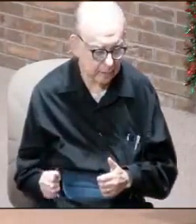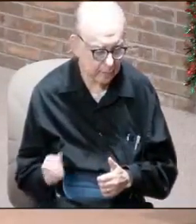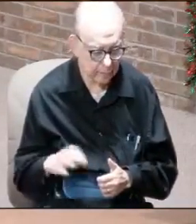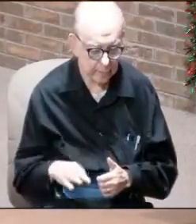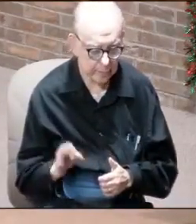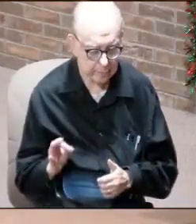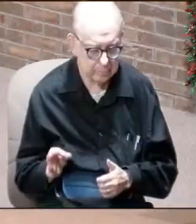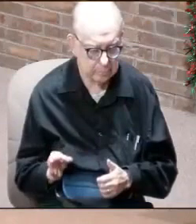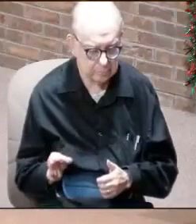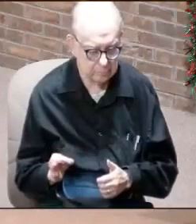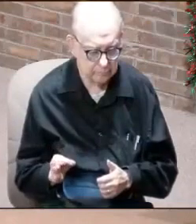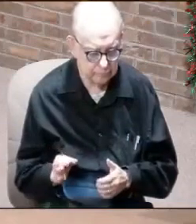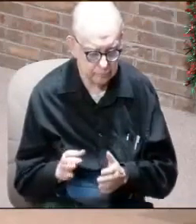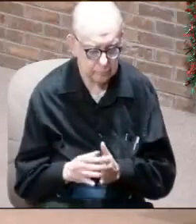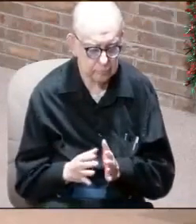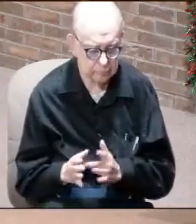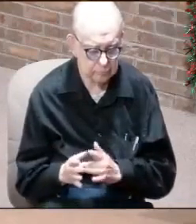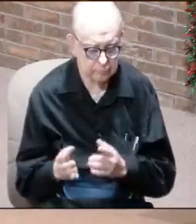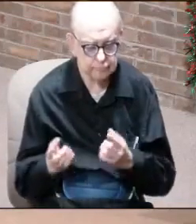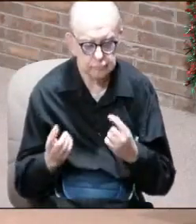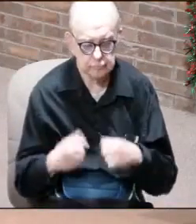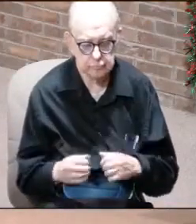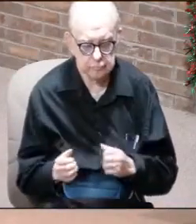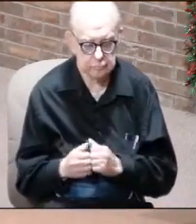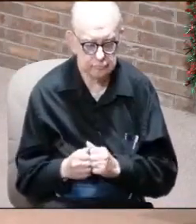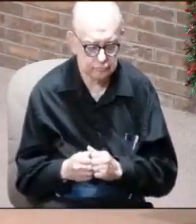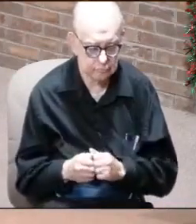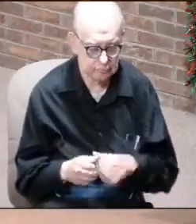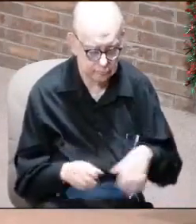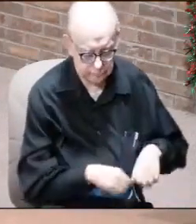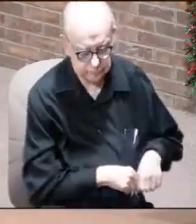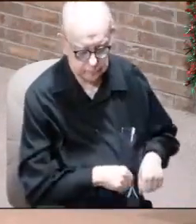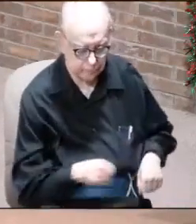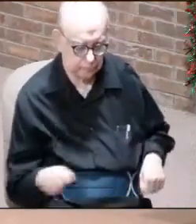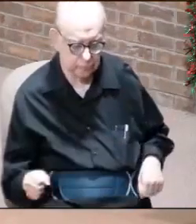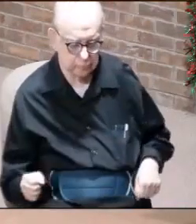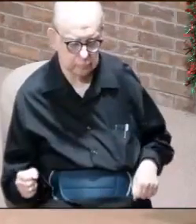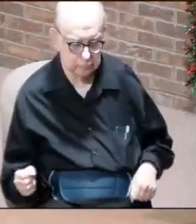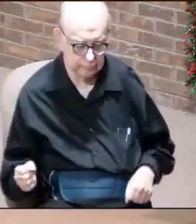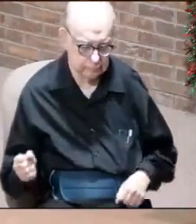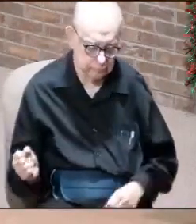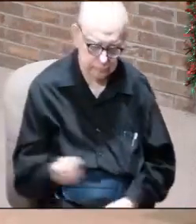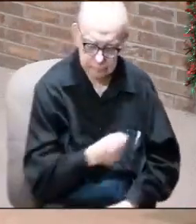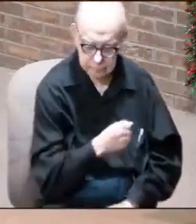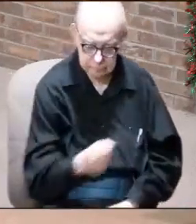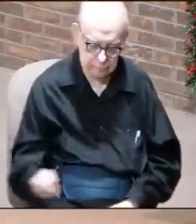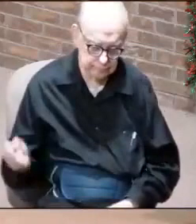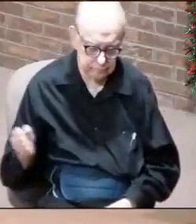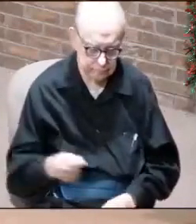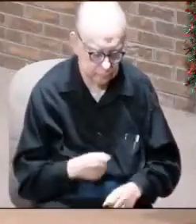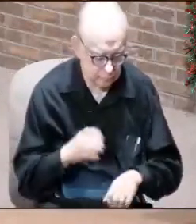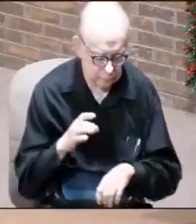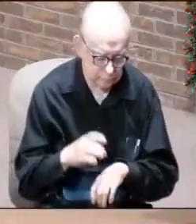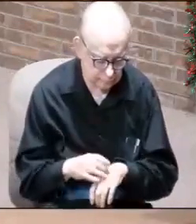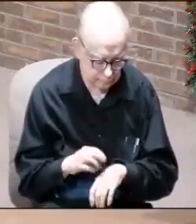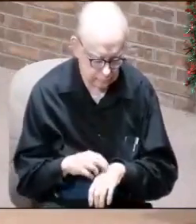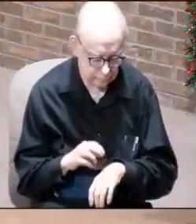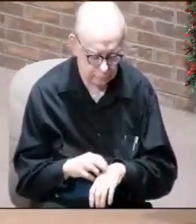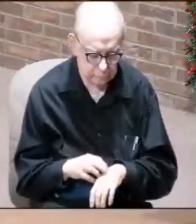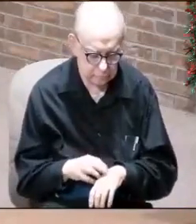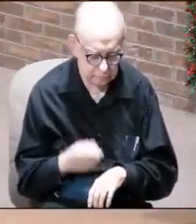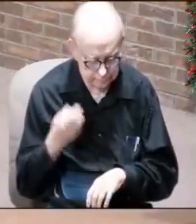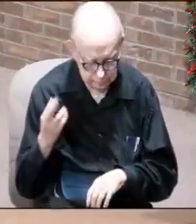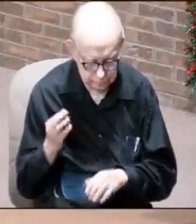find that it says that Jesus comes with a sharp sword in which you strike down the nations. And in Revelation